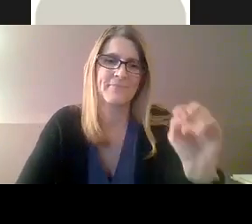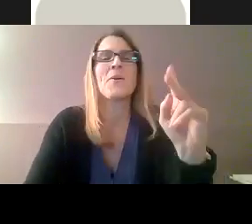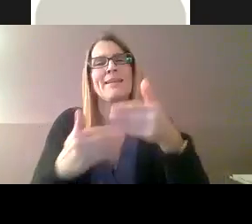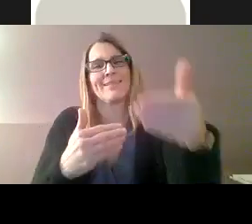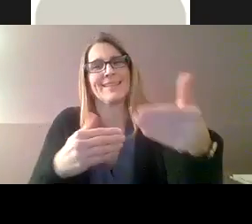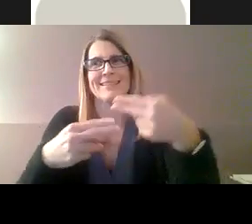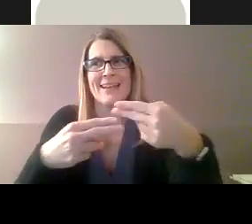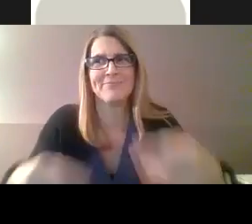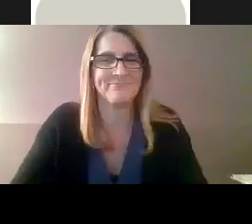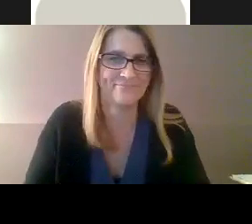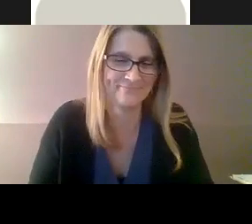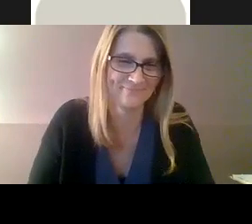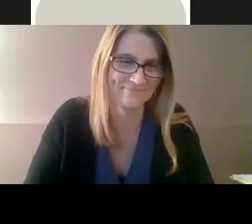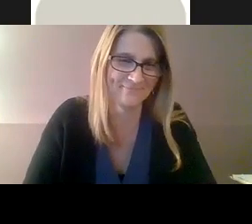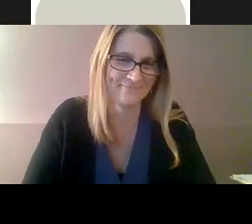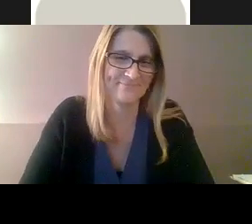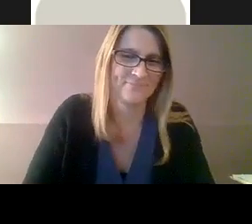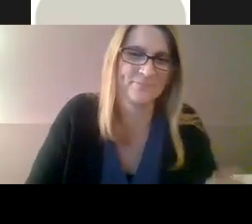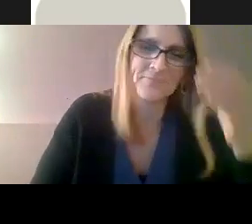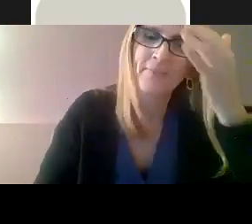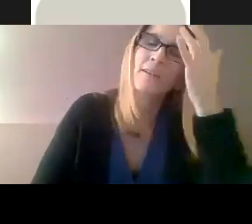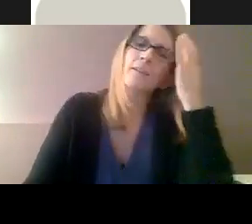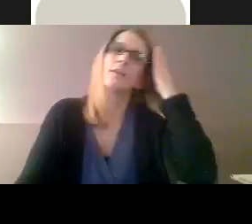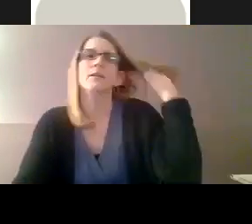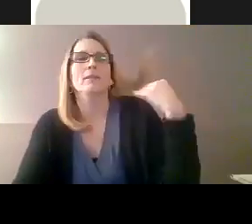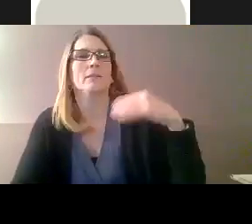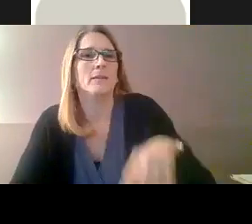Just be upfront and ask the deaf individual. Next slide, please.